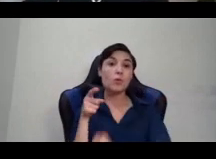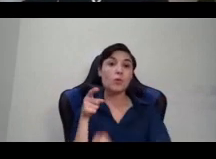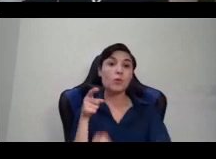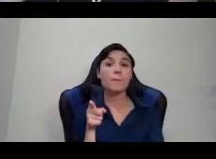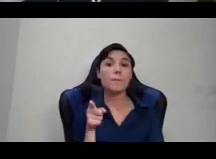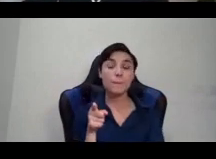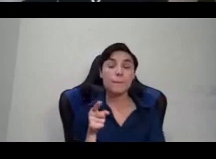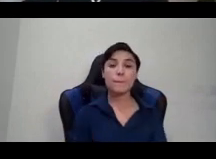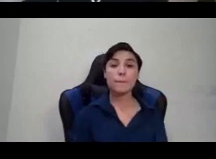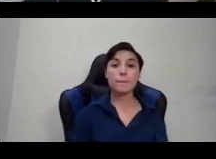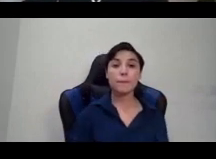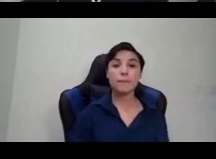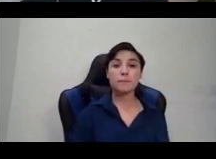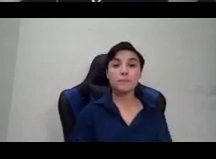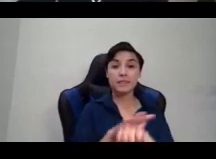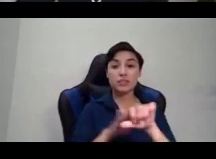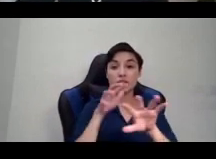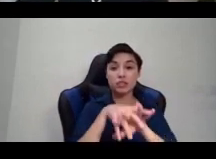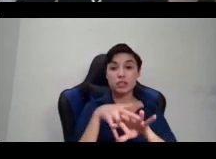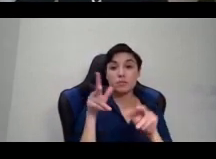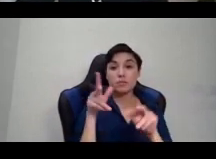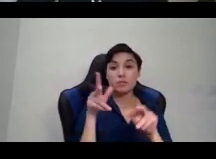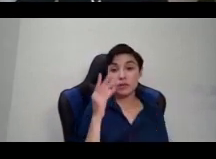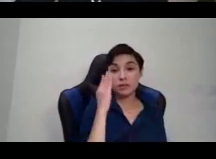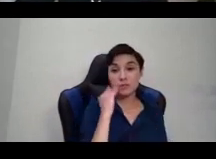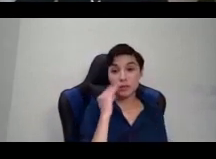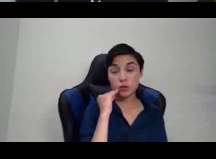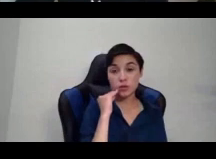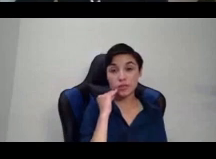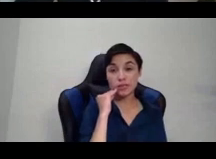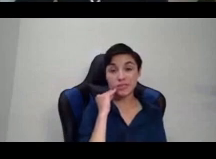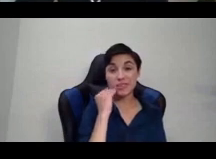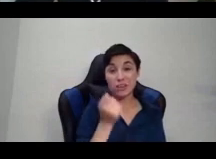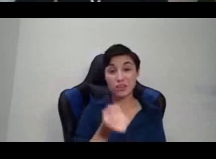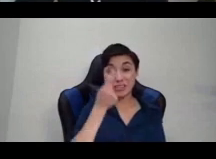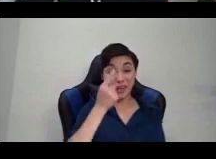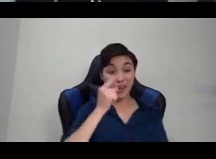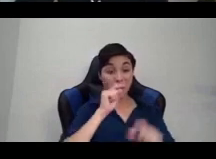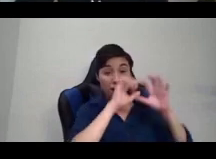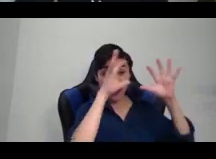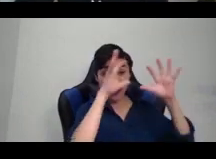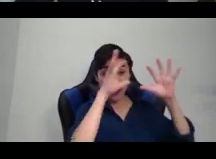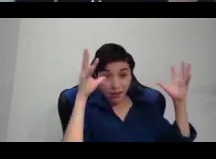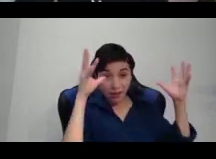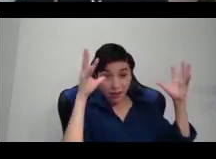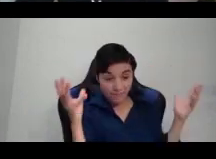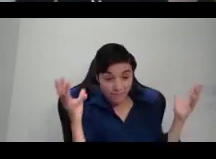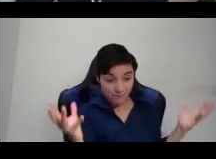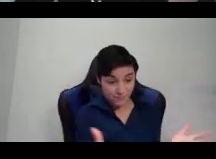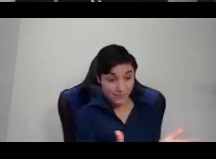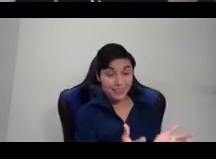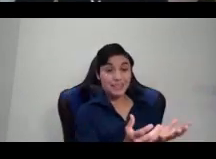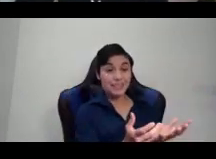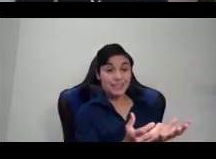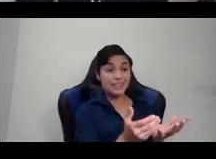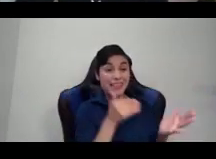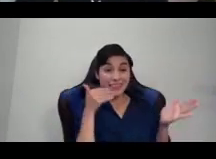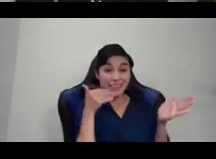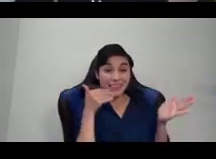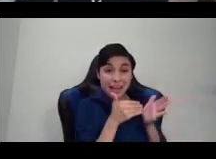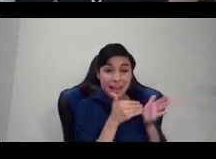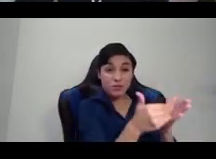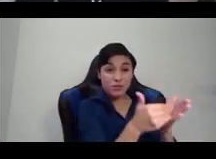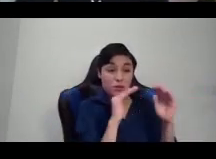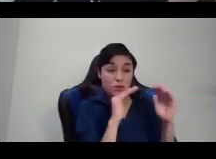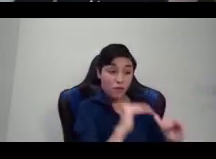in the order of tens of thousands of children kidnapped and forced to